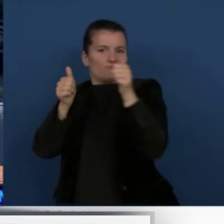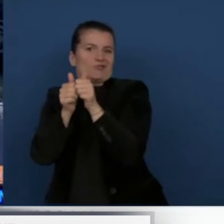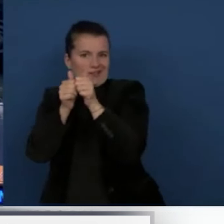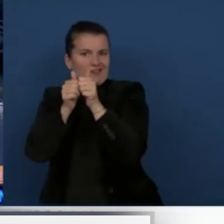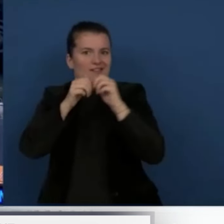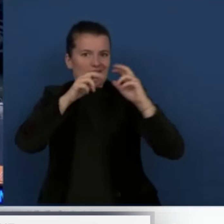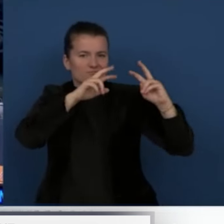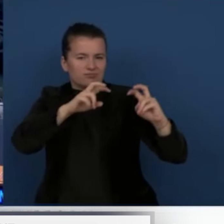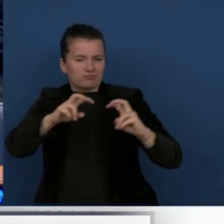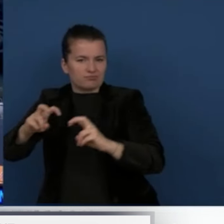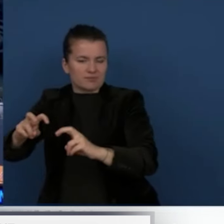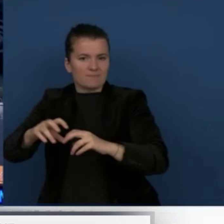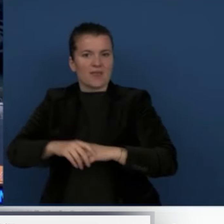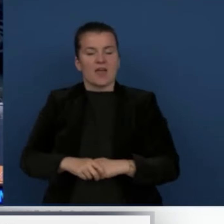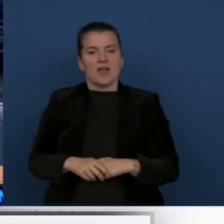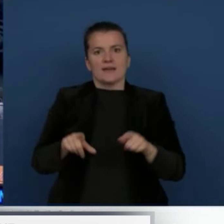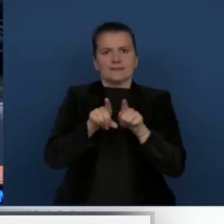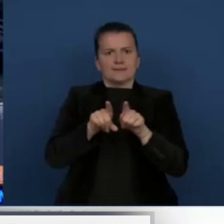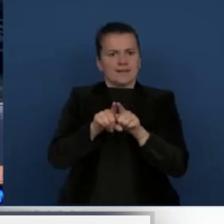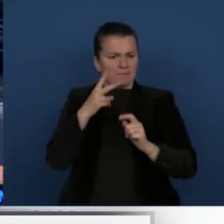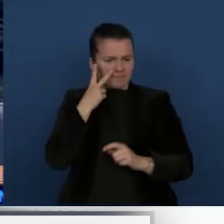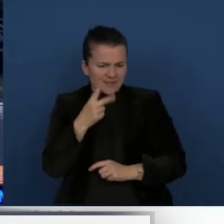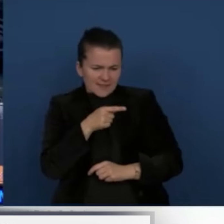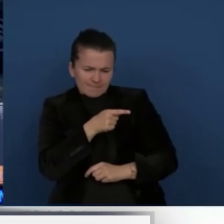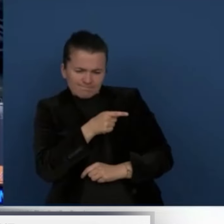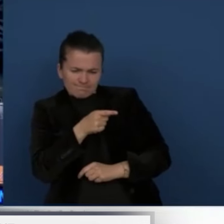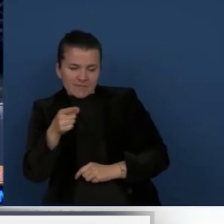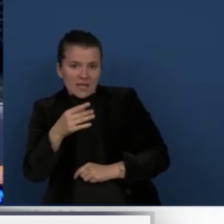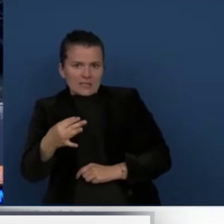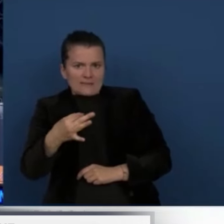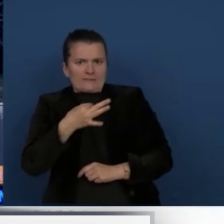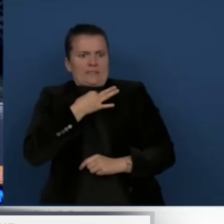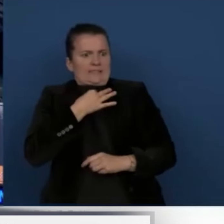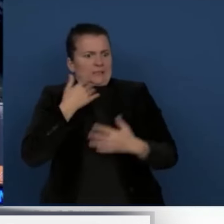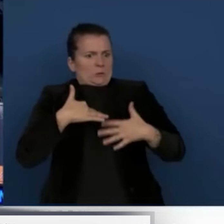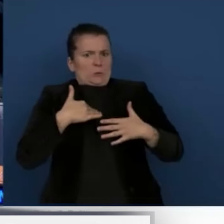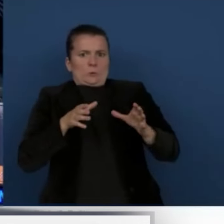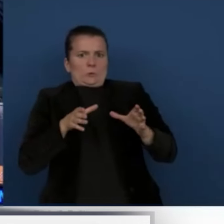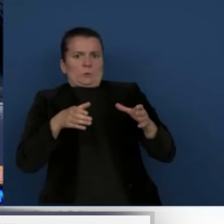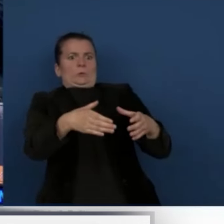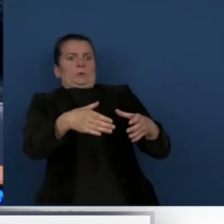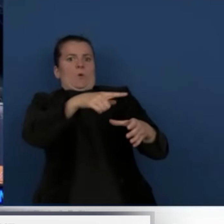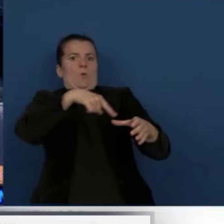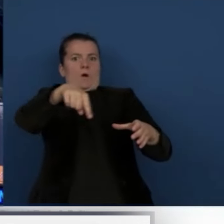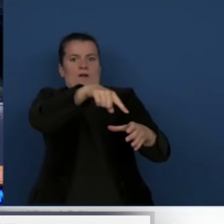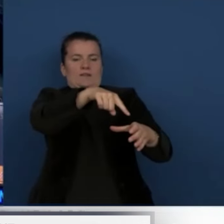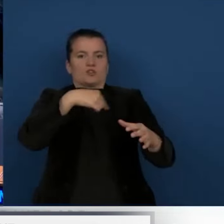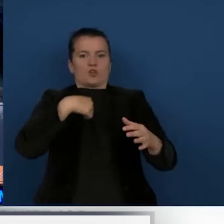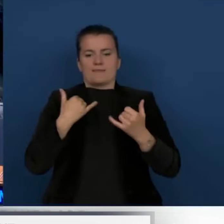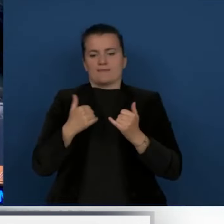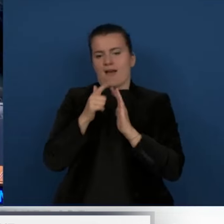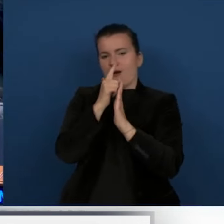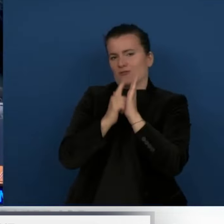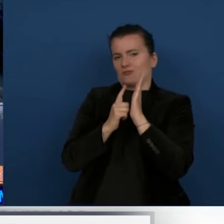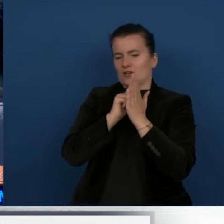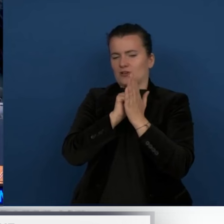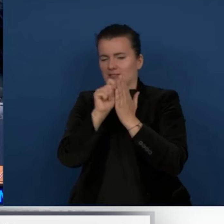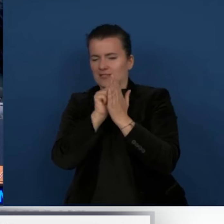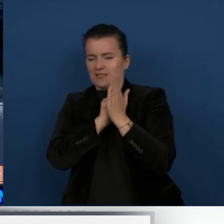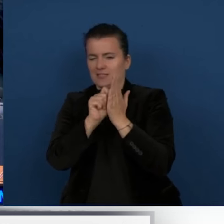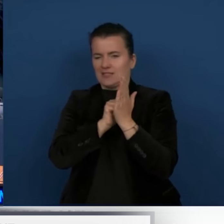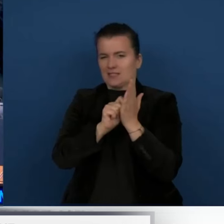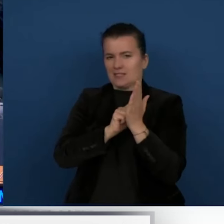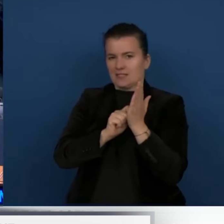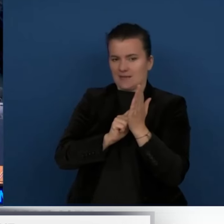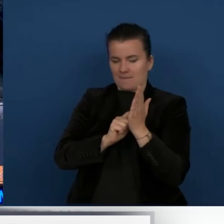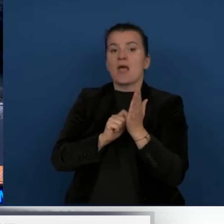Comprehensive disaster risk management legislation is also currently being drafted and will guarantee the inclusion of persons with disabilities